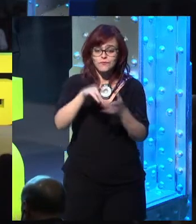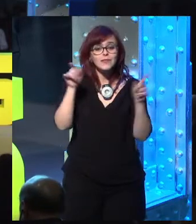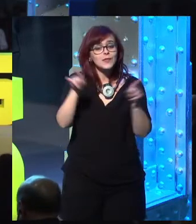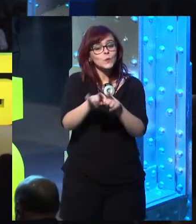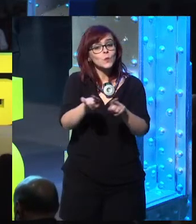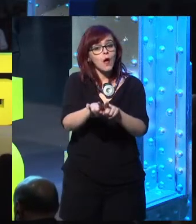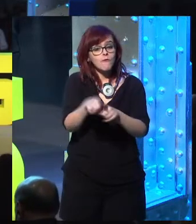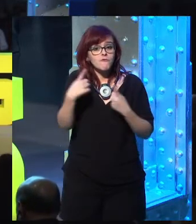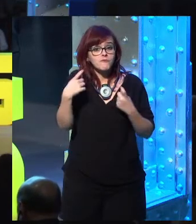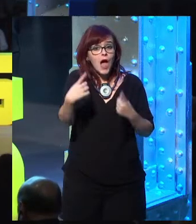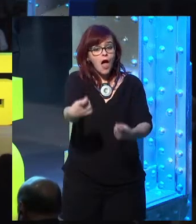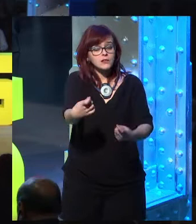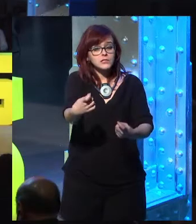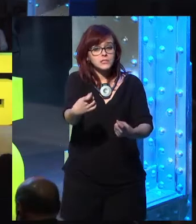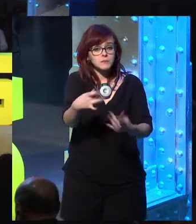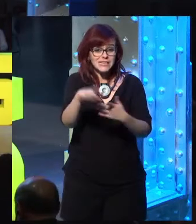it will be our attention.